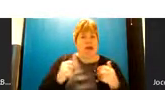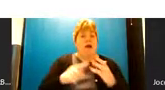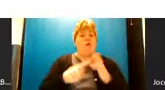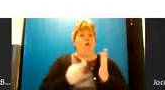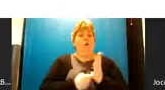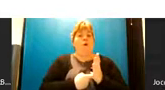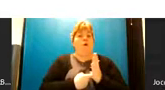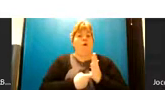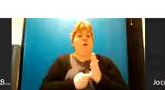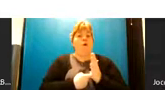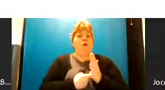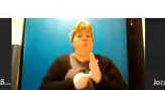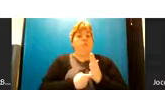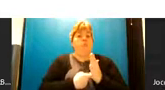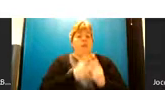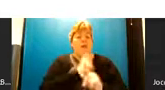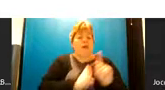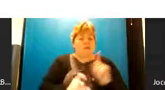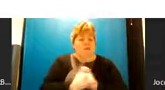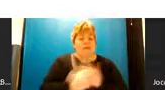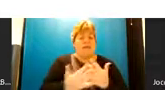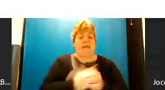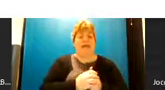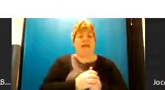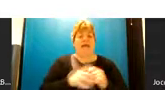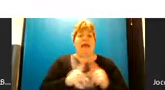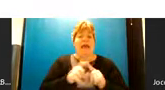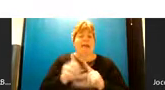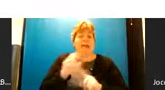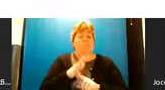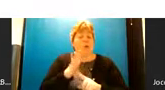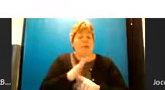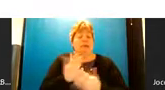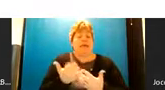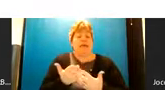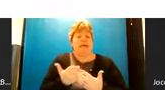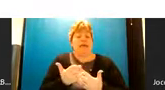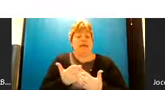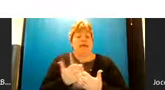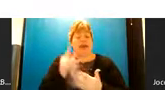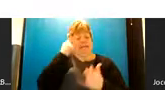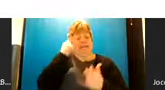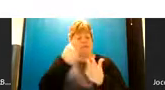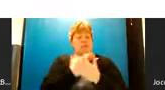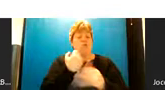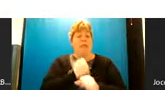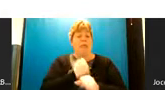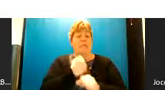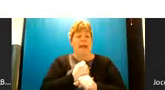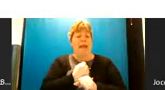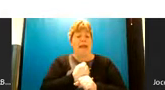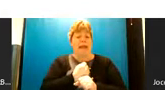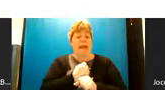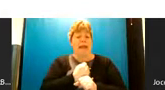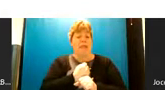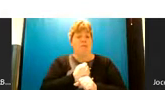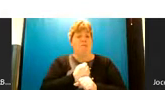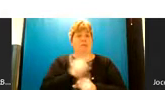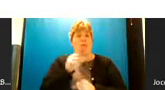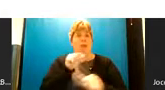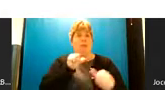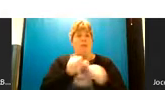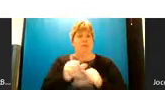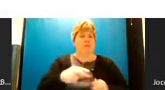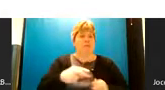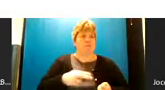and um and i suppose importantly as well um a decision will be made really as to as to what the best route is